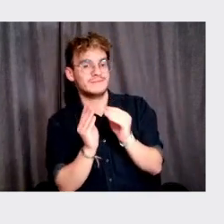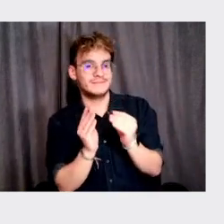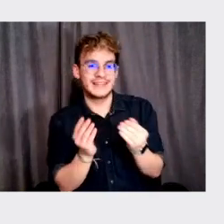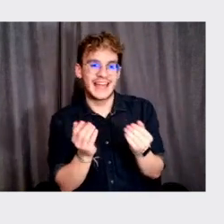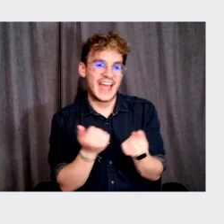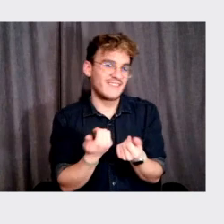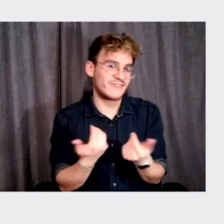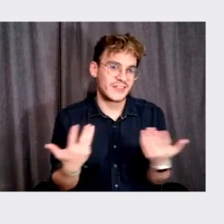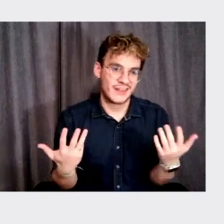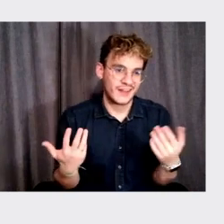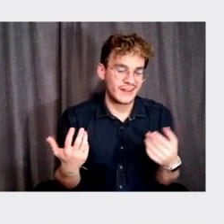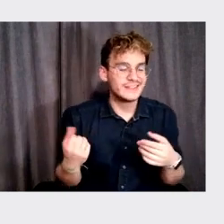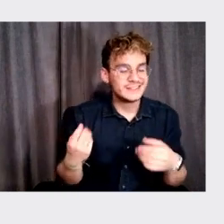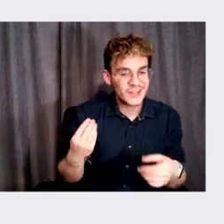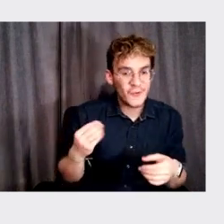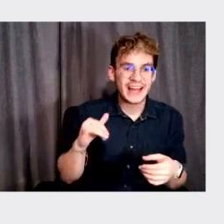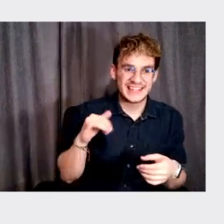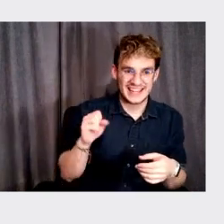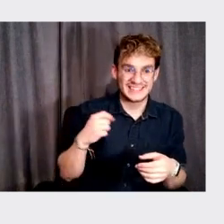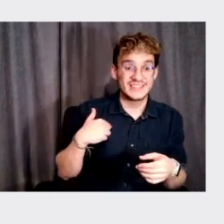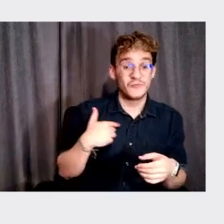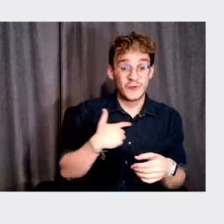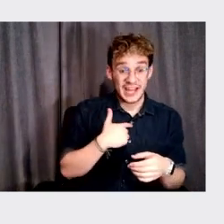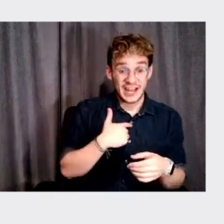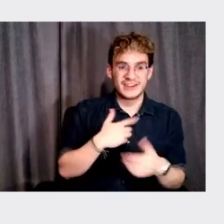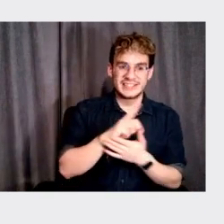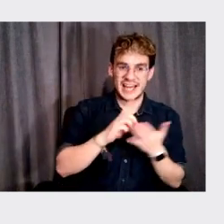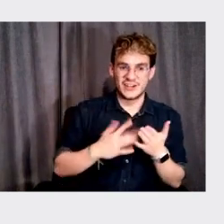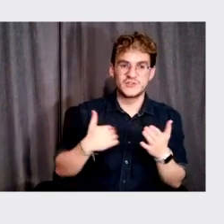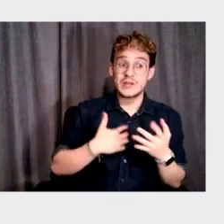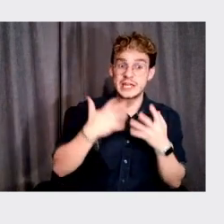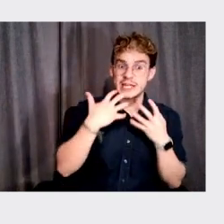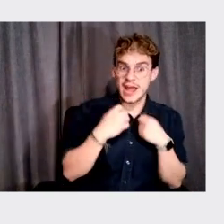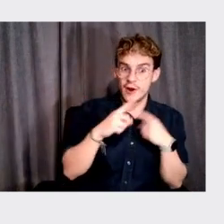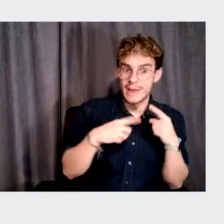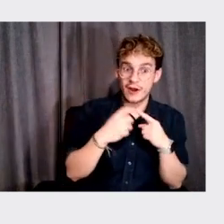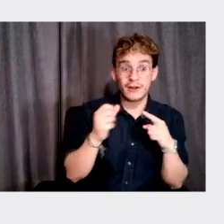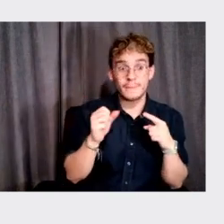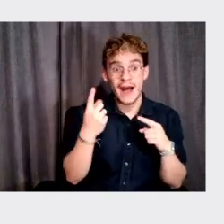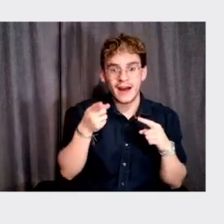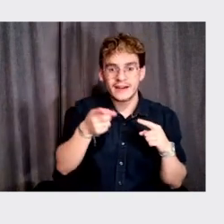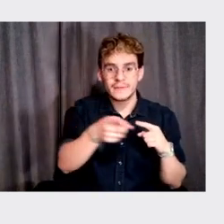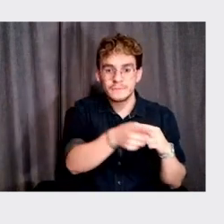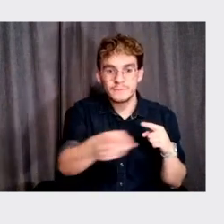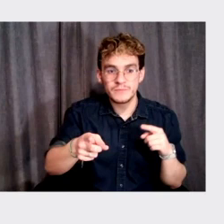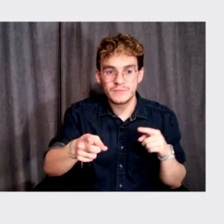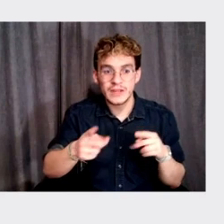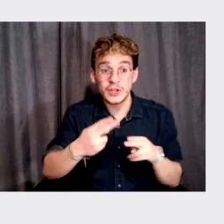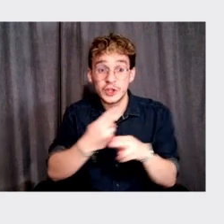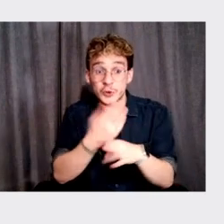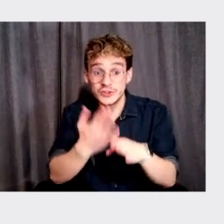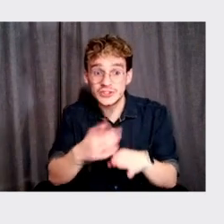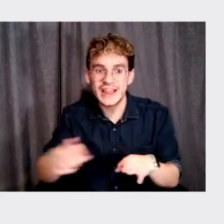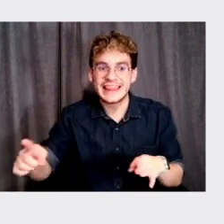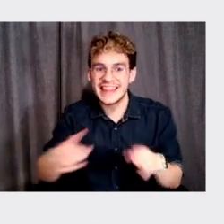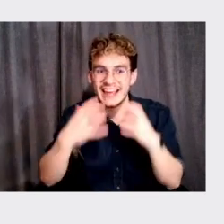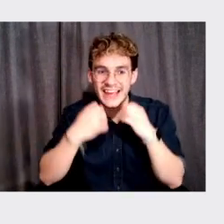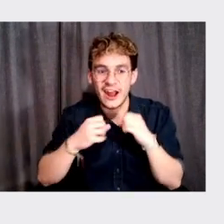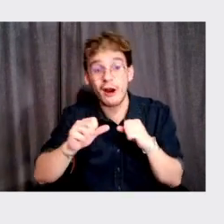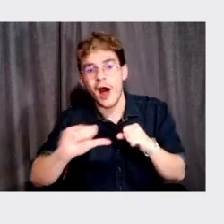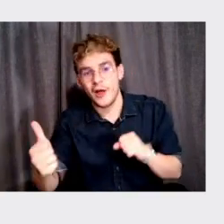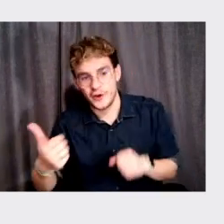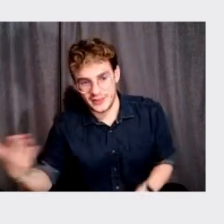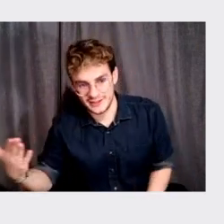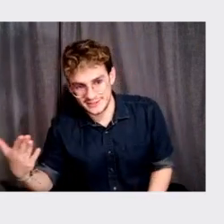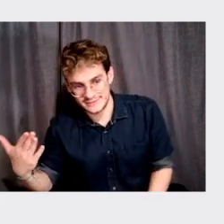the left. So there's things like that, that we as designers care more about. Uh, and there's things that writers care more about, uh, that, that I think are very